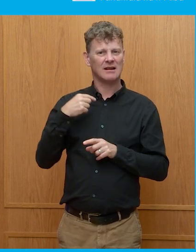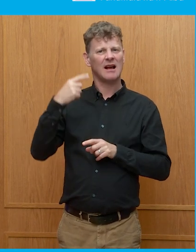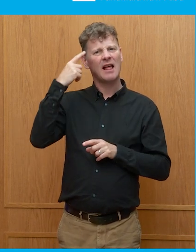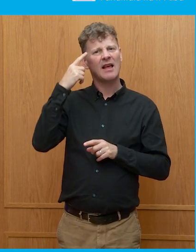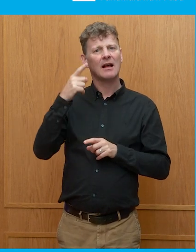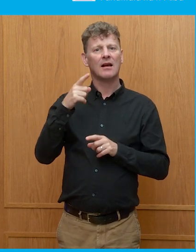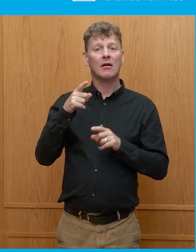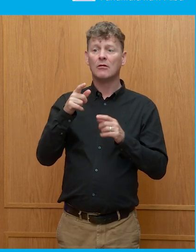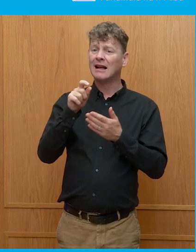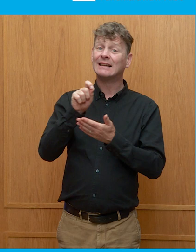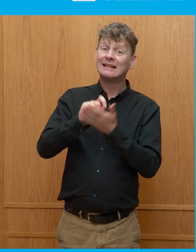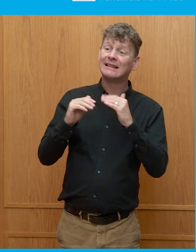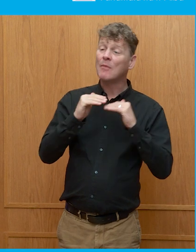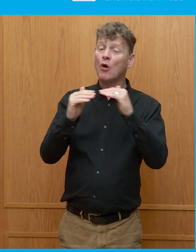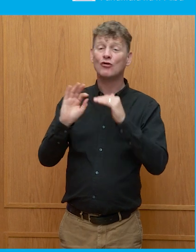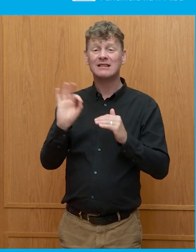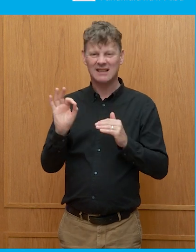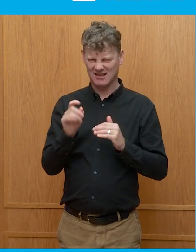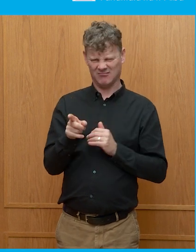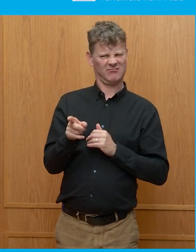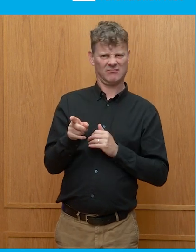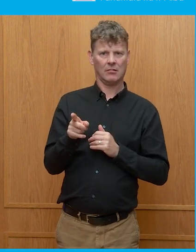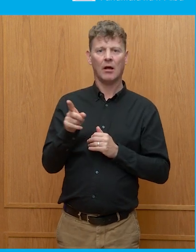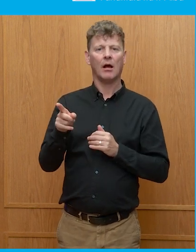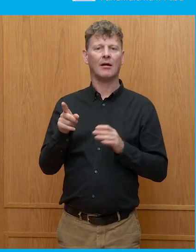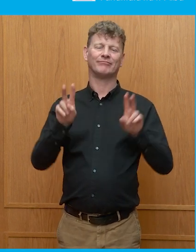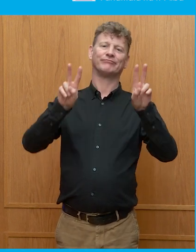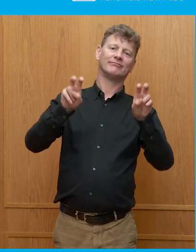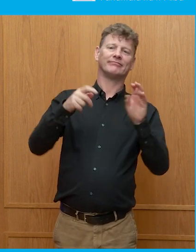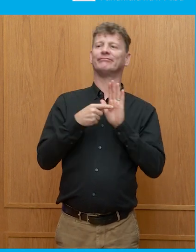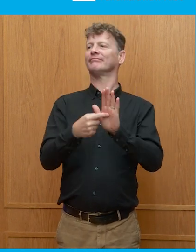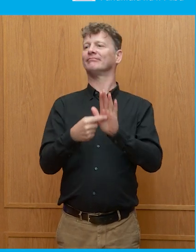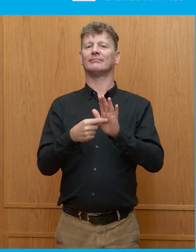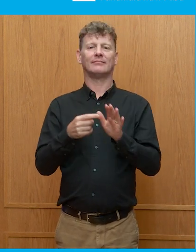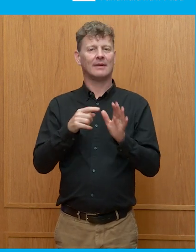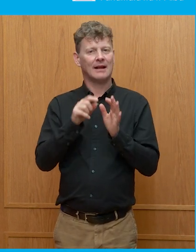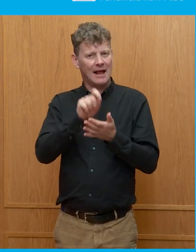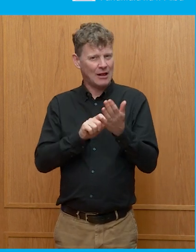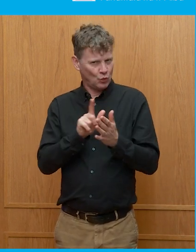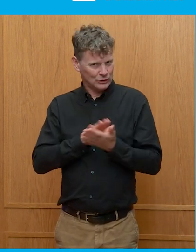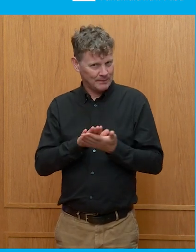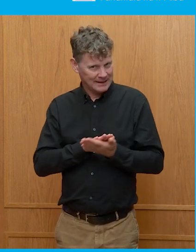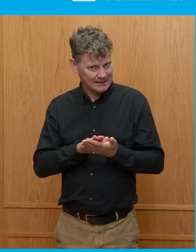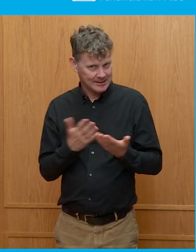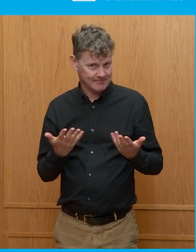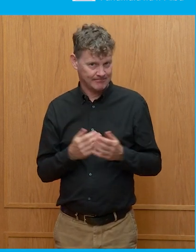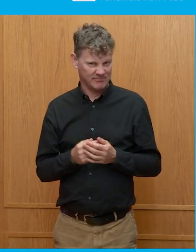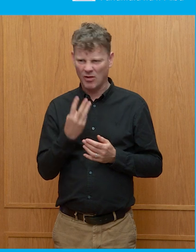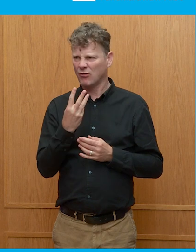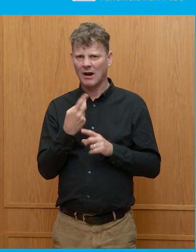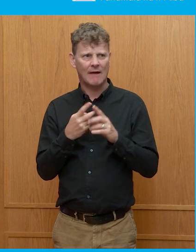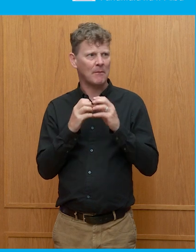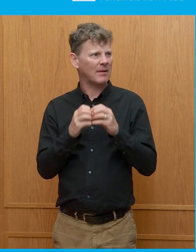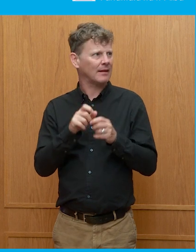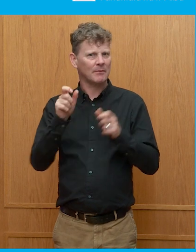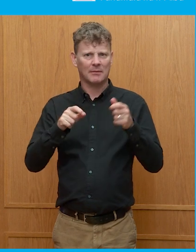natural democracies who are nonetheless having elections, and what that means in the context of the three and a half billion or whoever it is that